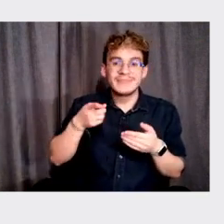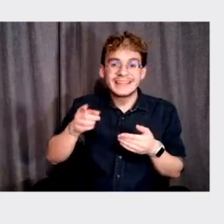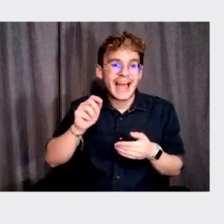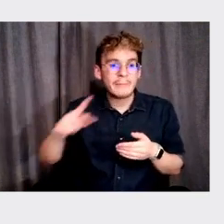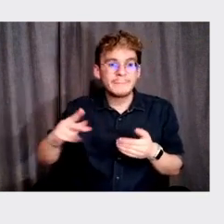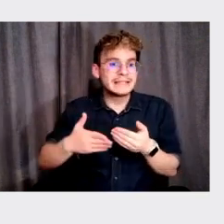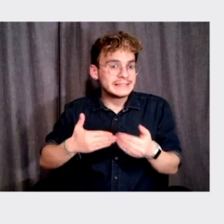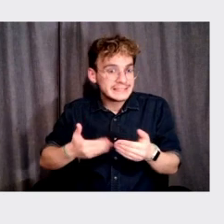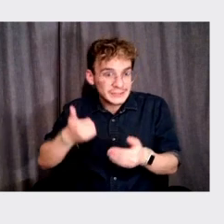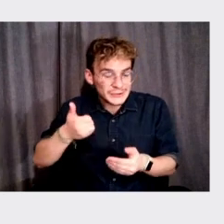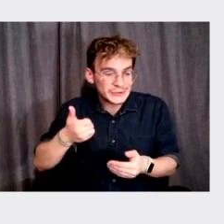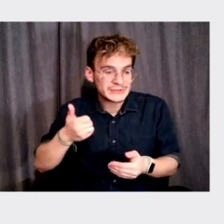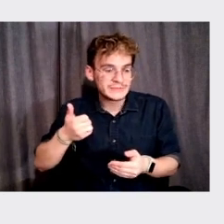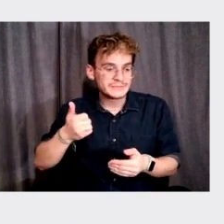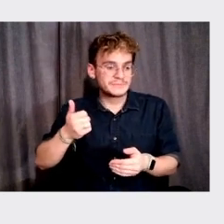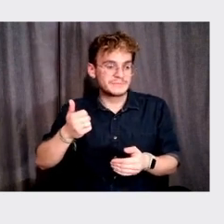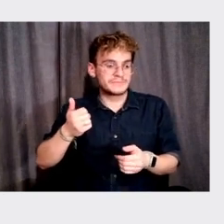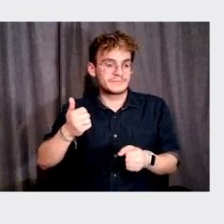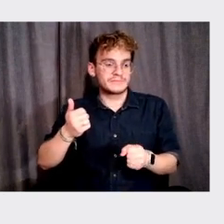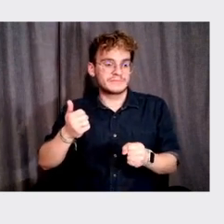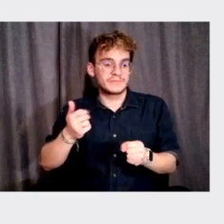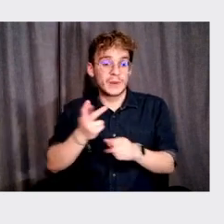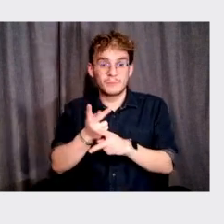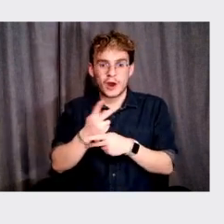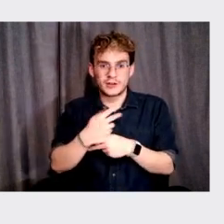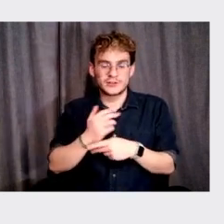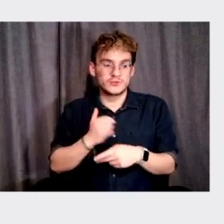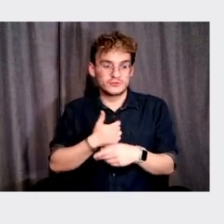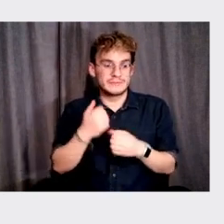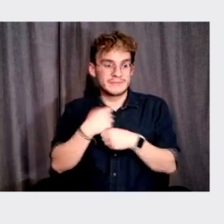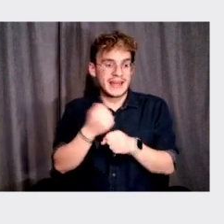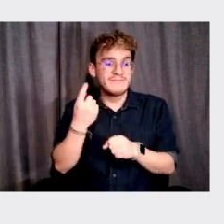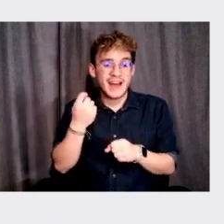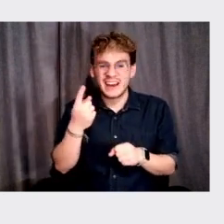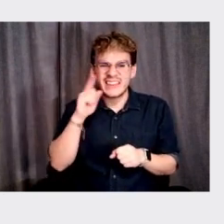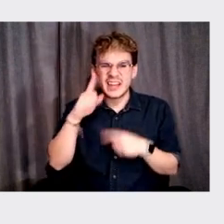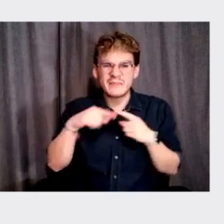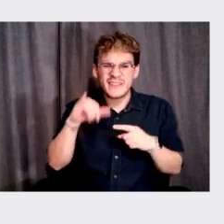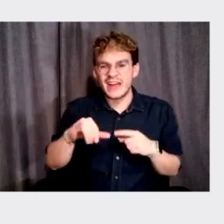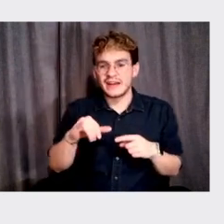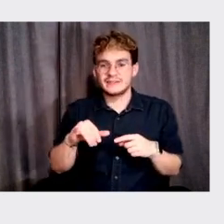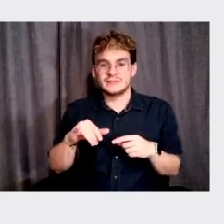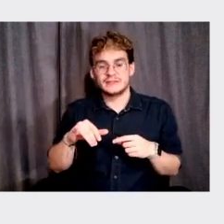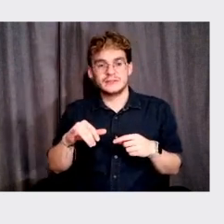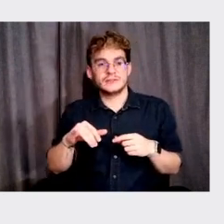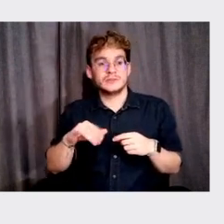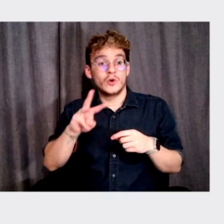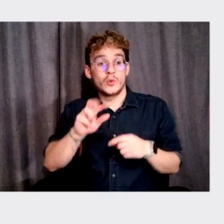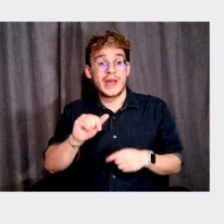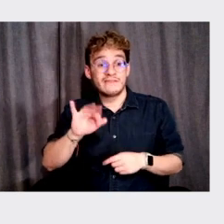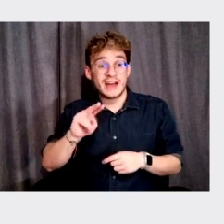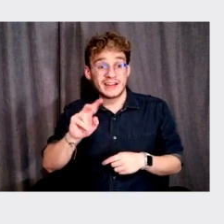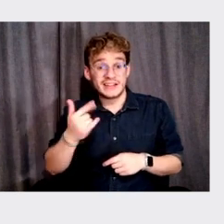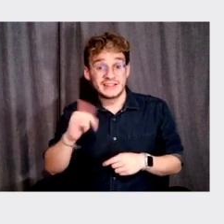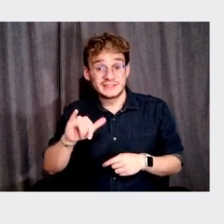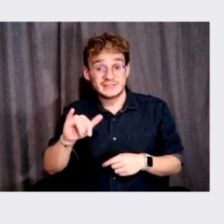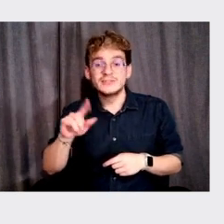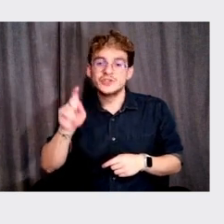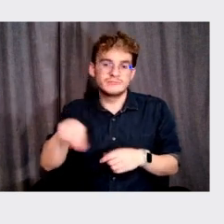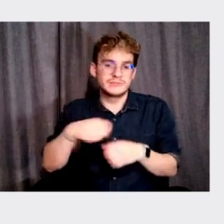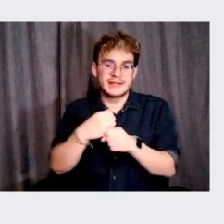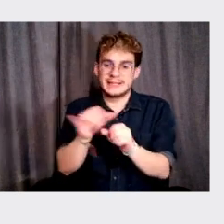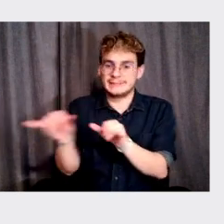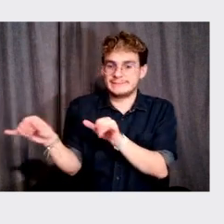digital, you know, uh, product we did, but if you think about it, entire wayfinding should be, uh, sort of making the